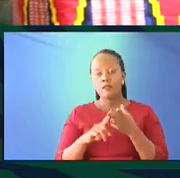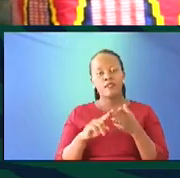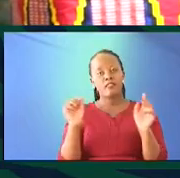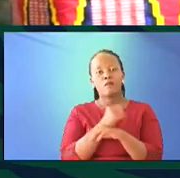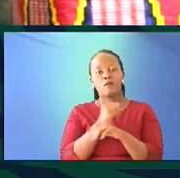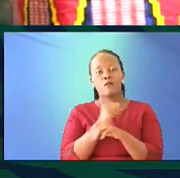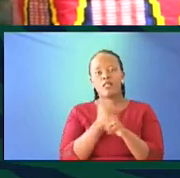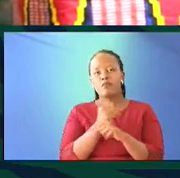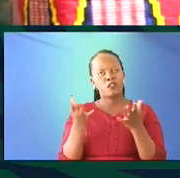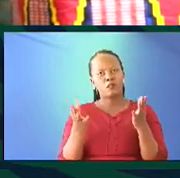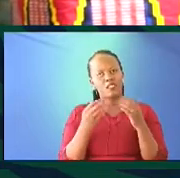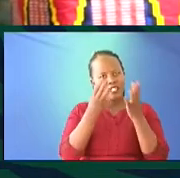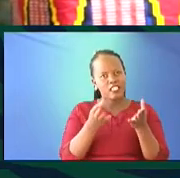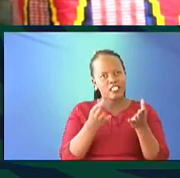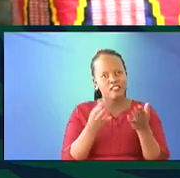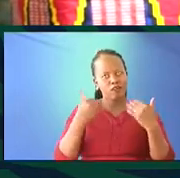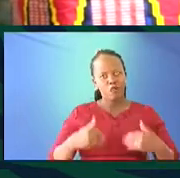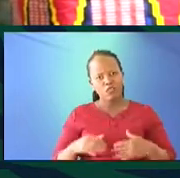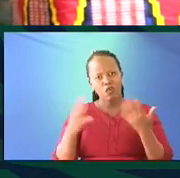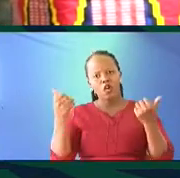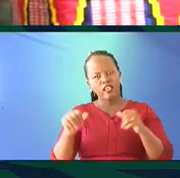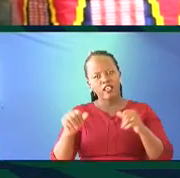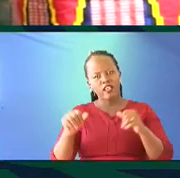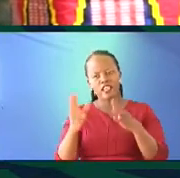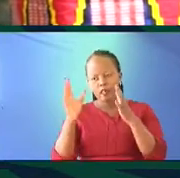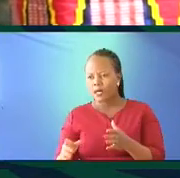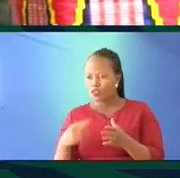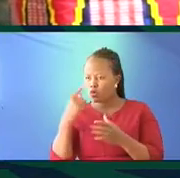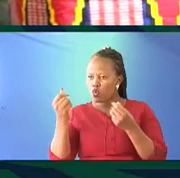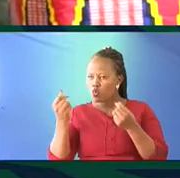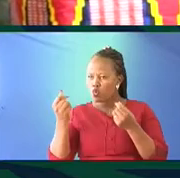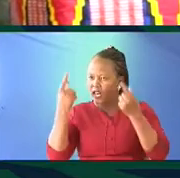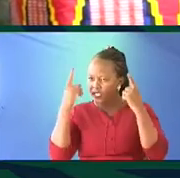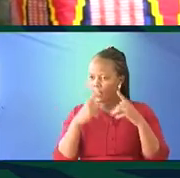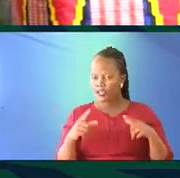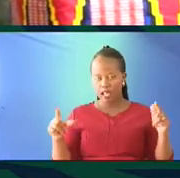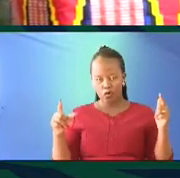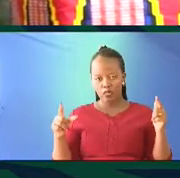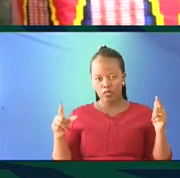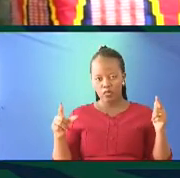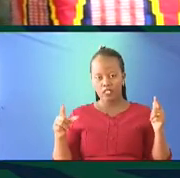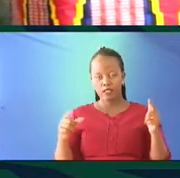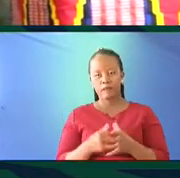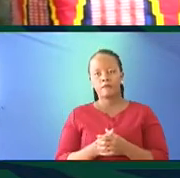convince me or anyone who actually understands language as a science that